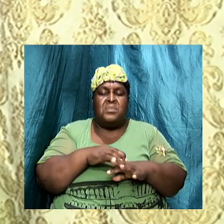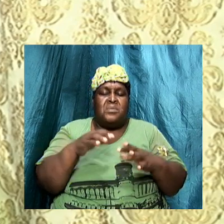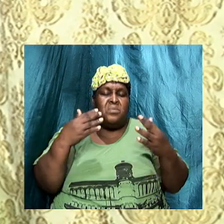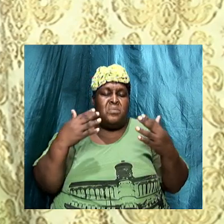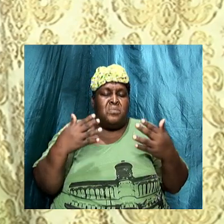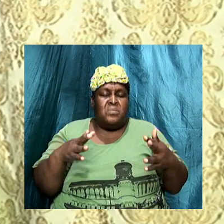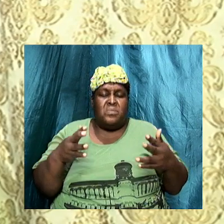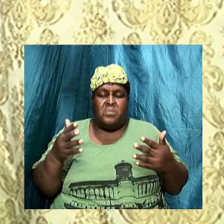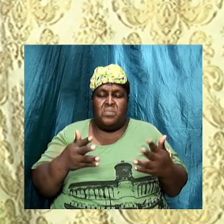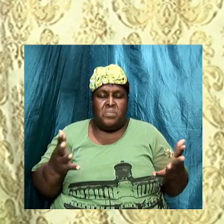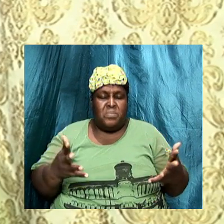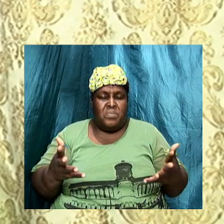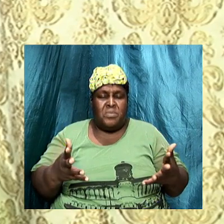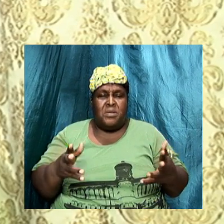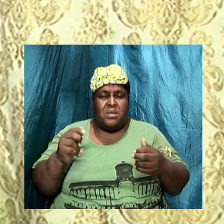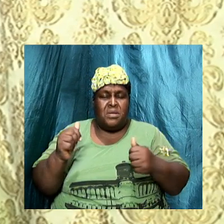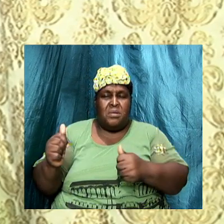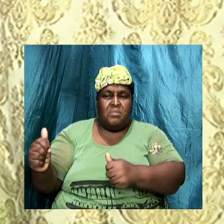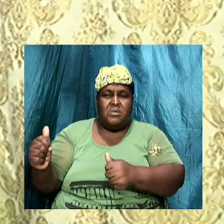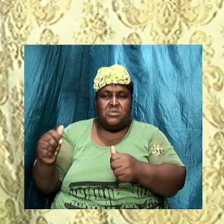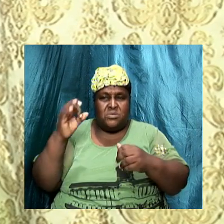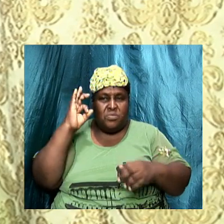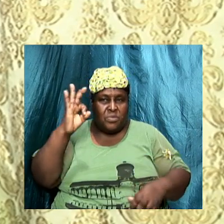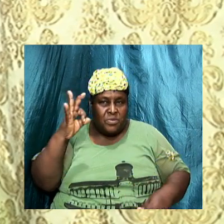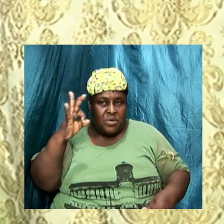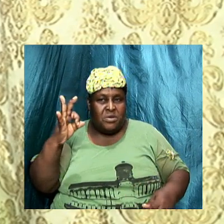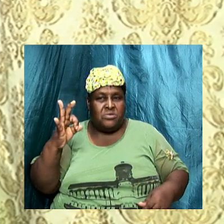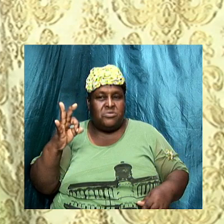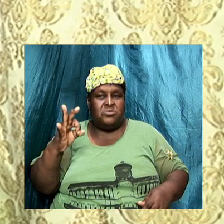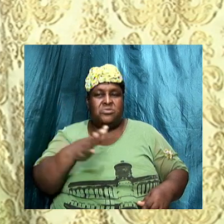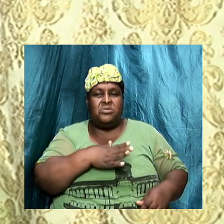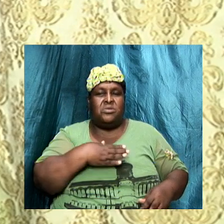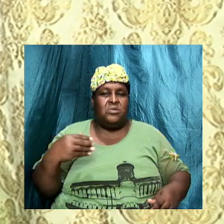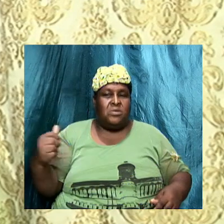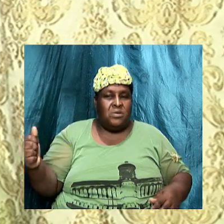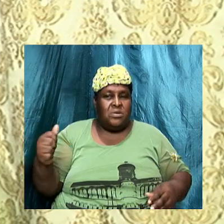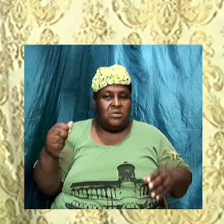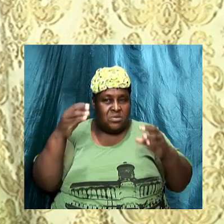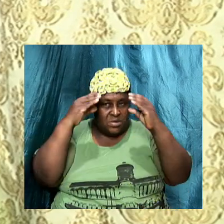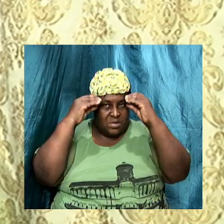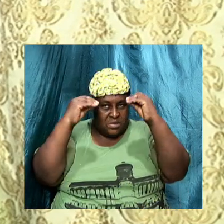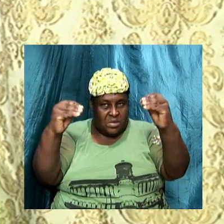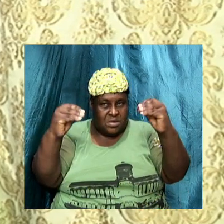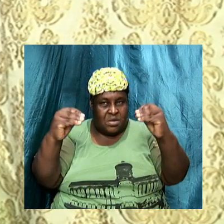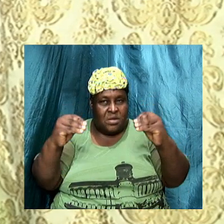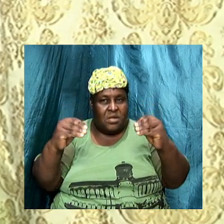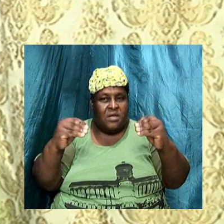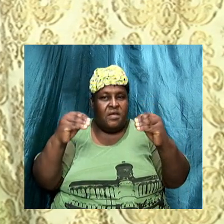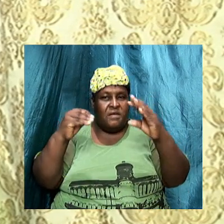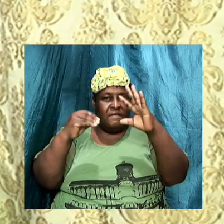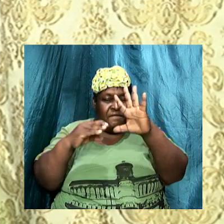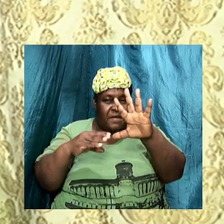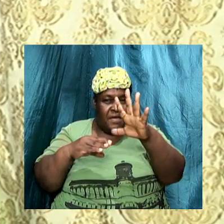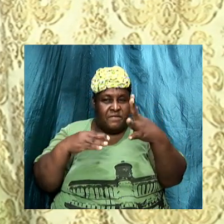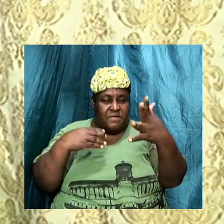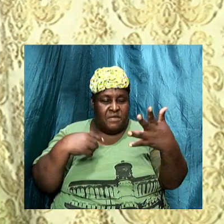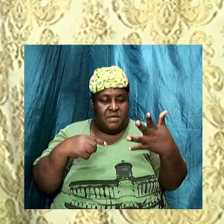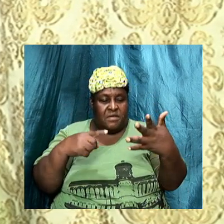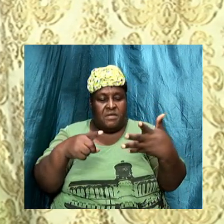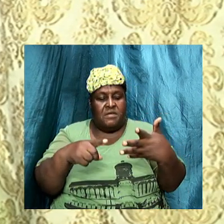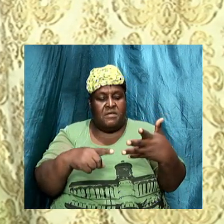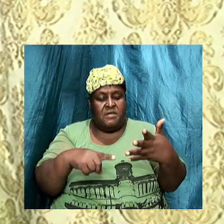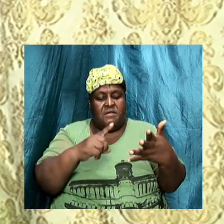and teach. And we say that these five things are faith, belief in God,